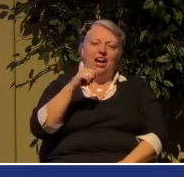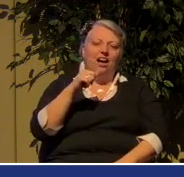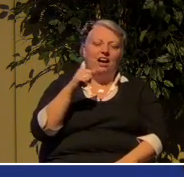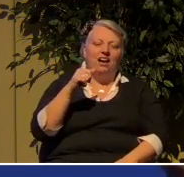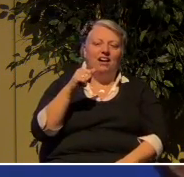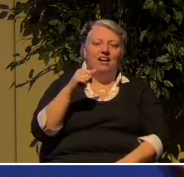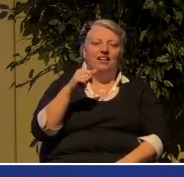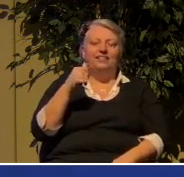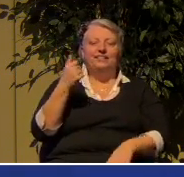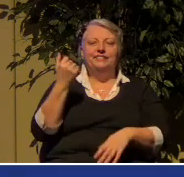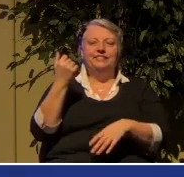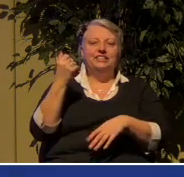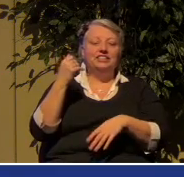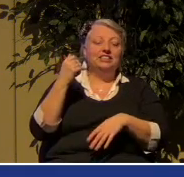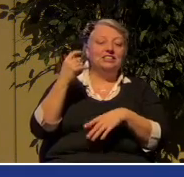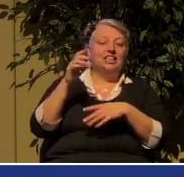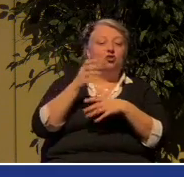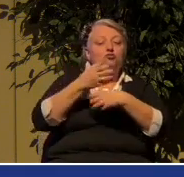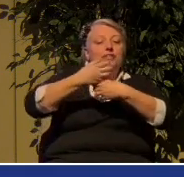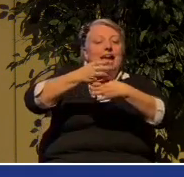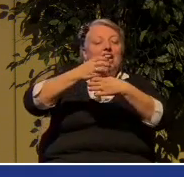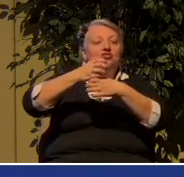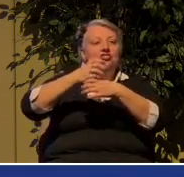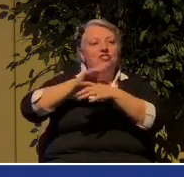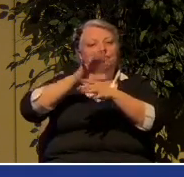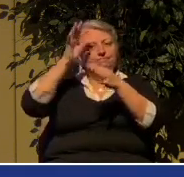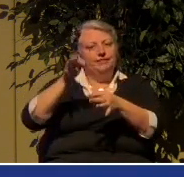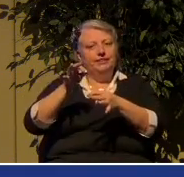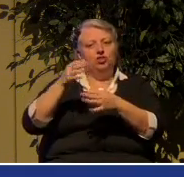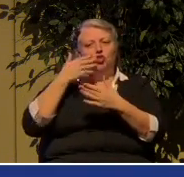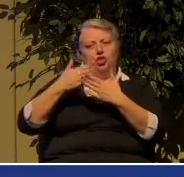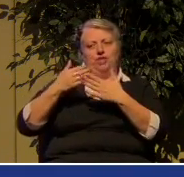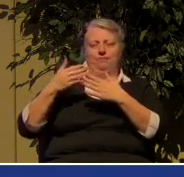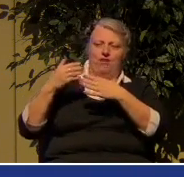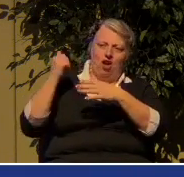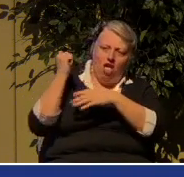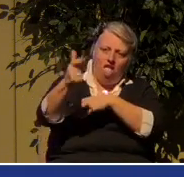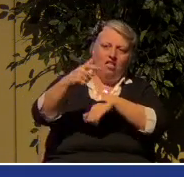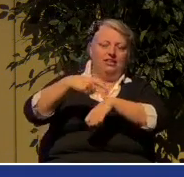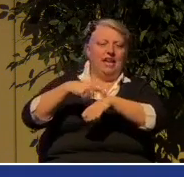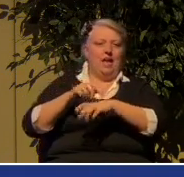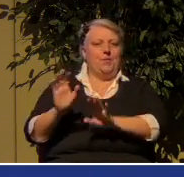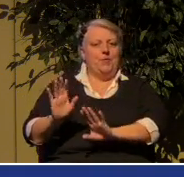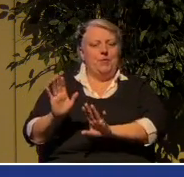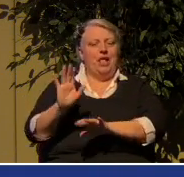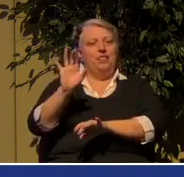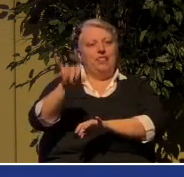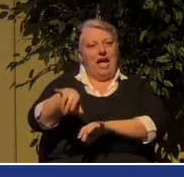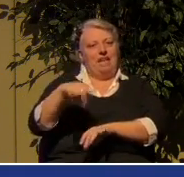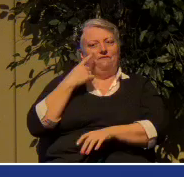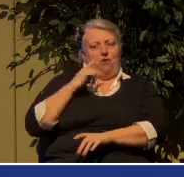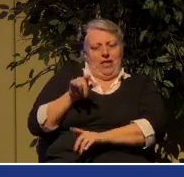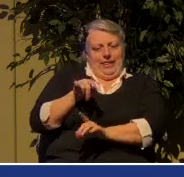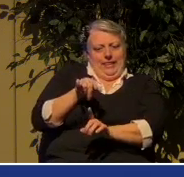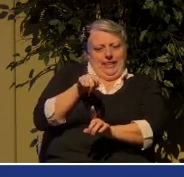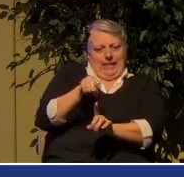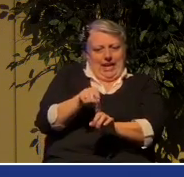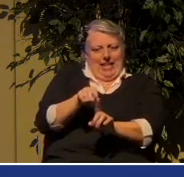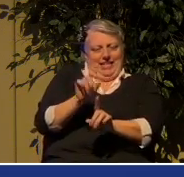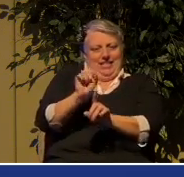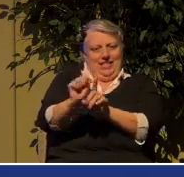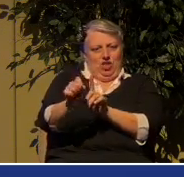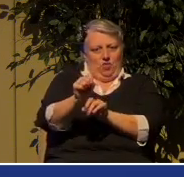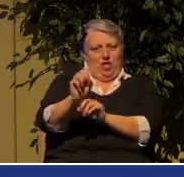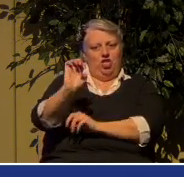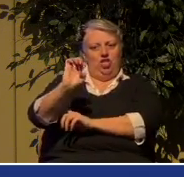that is good for all time. This is something that was occasioned by the particular situation that the church